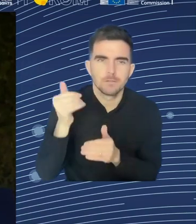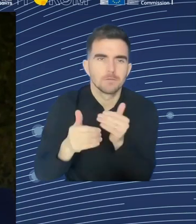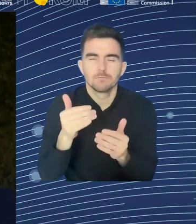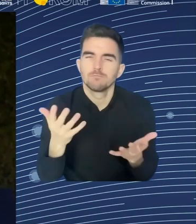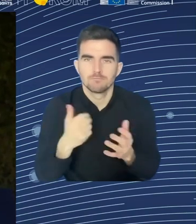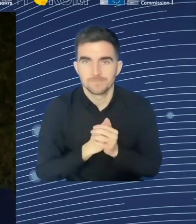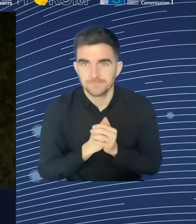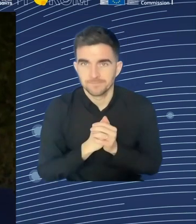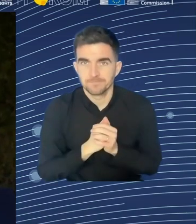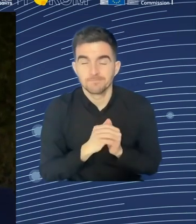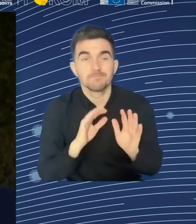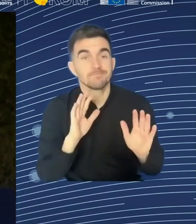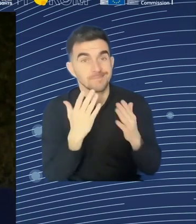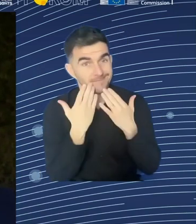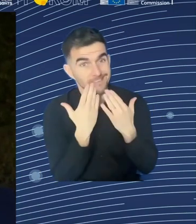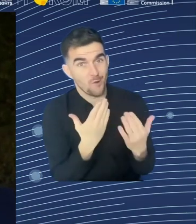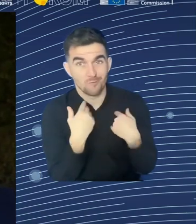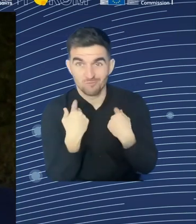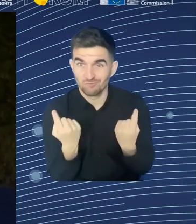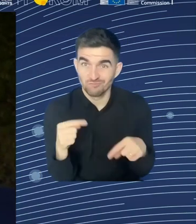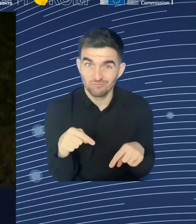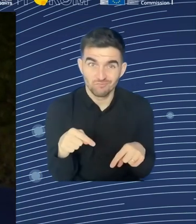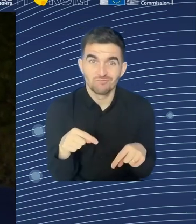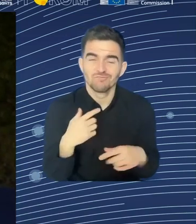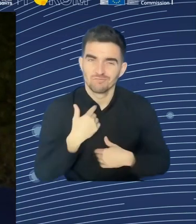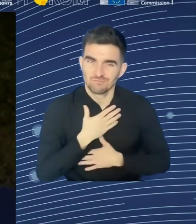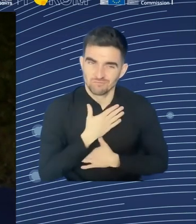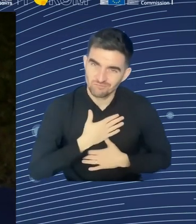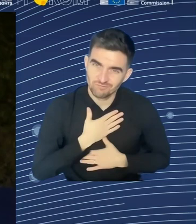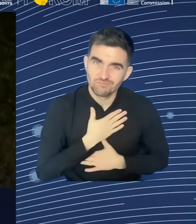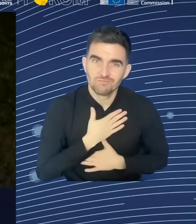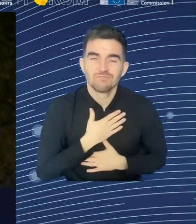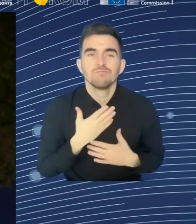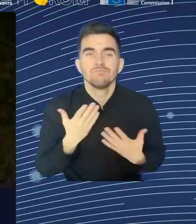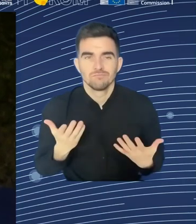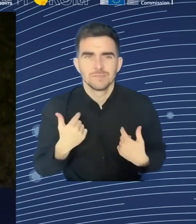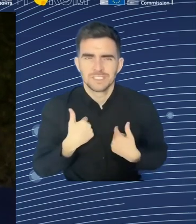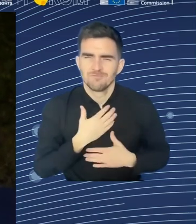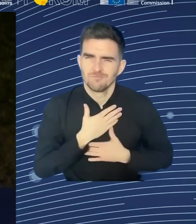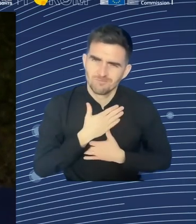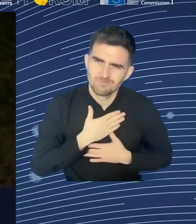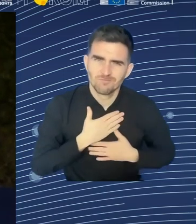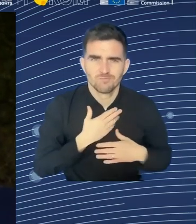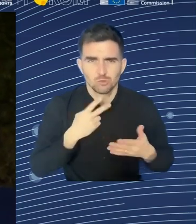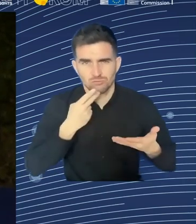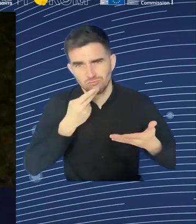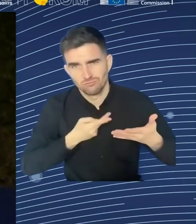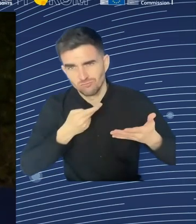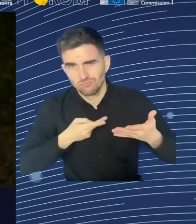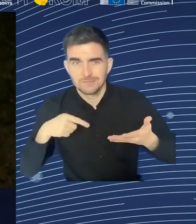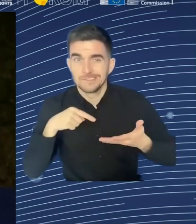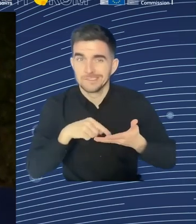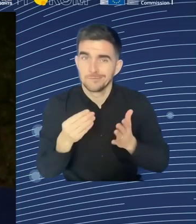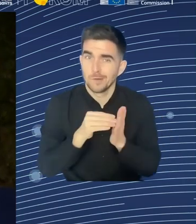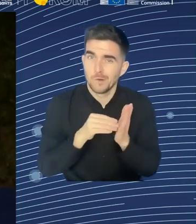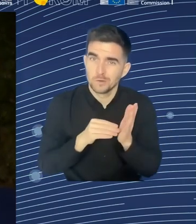invest some time having a look at that. I would say, you know, when I looked at that and seeing that skills and working